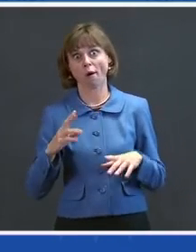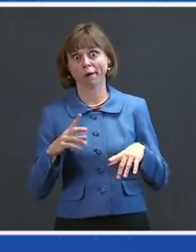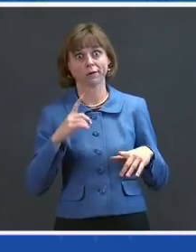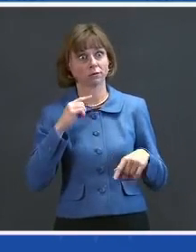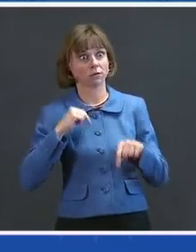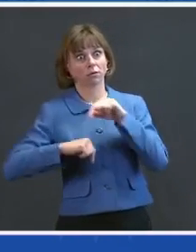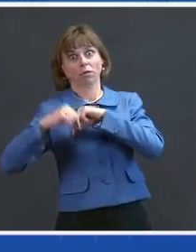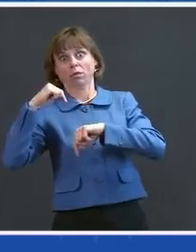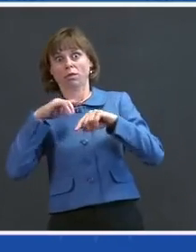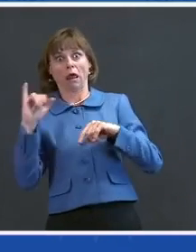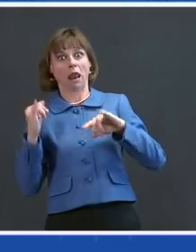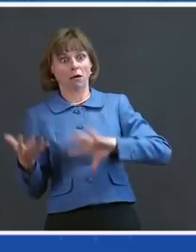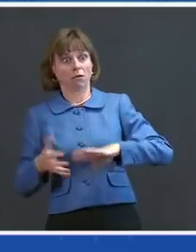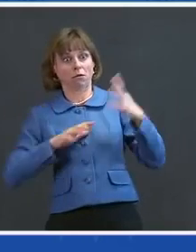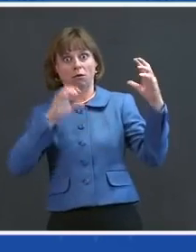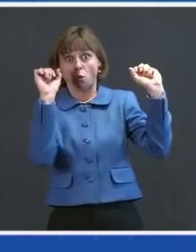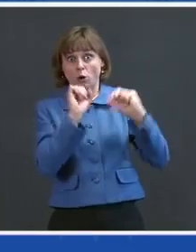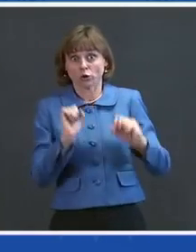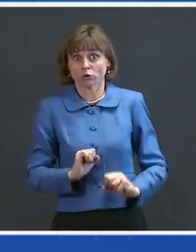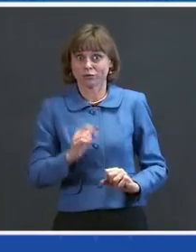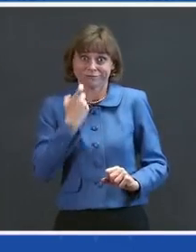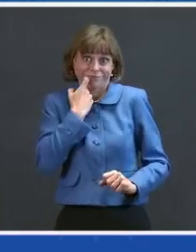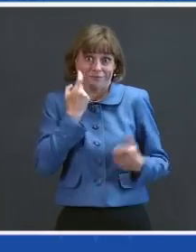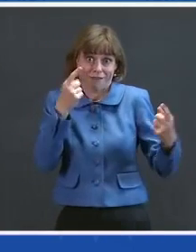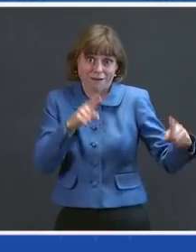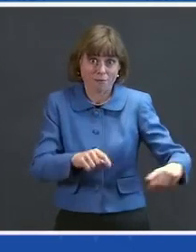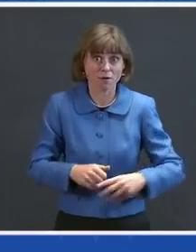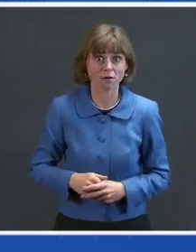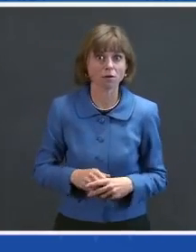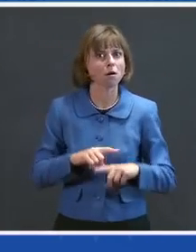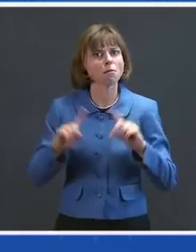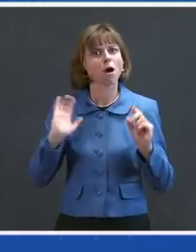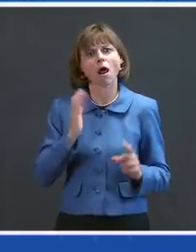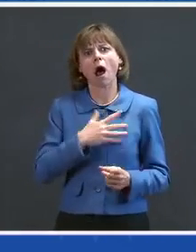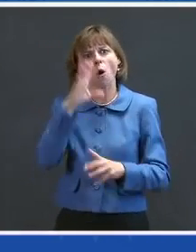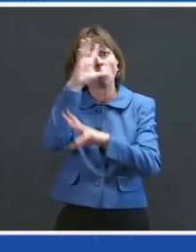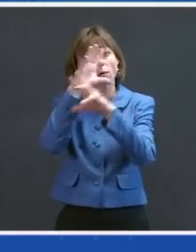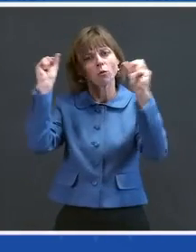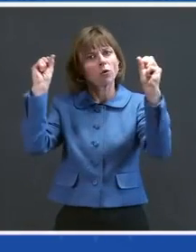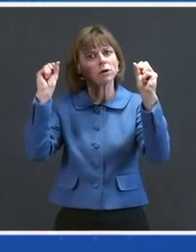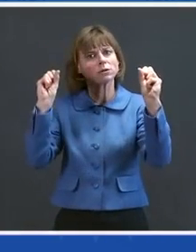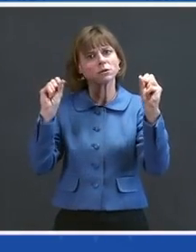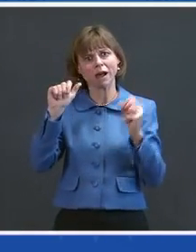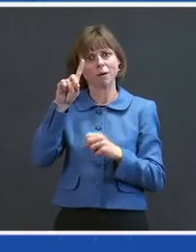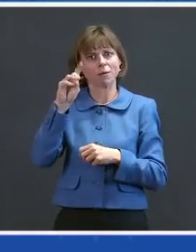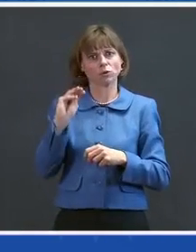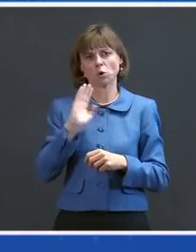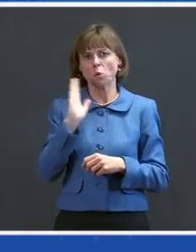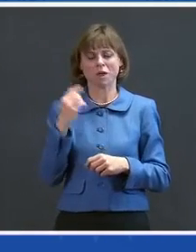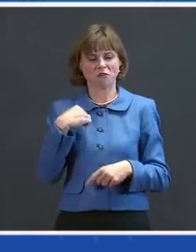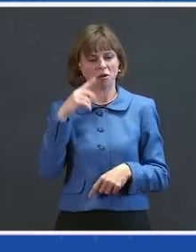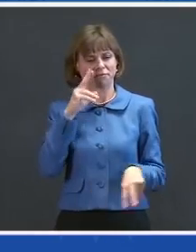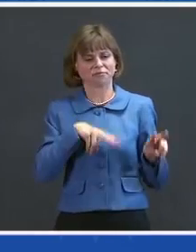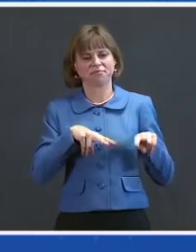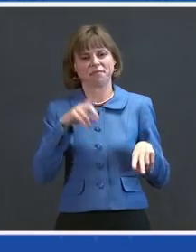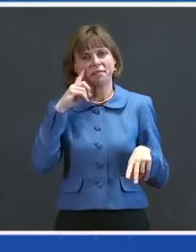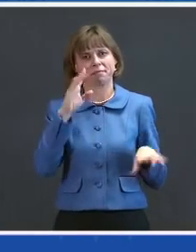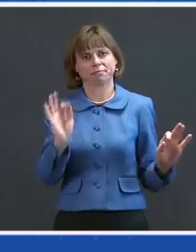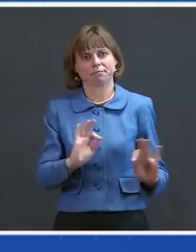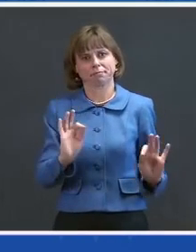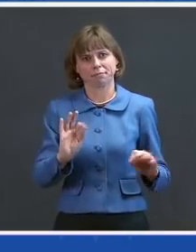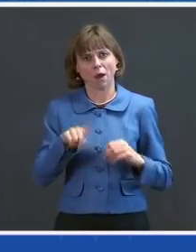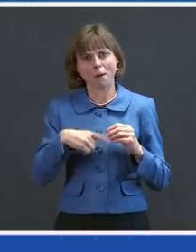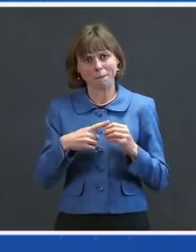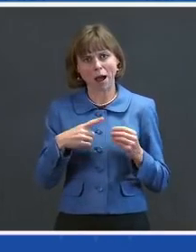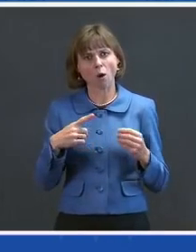South. But our administration will never take this public health threat lightly. Though we celebrate the news of a third